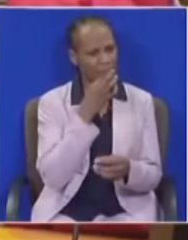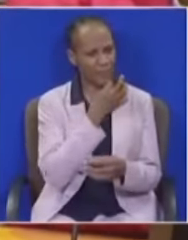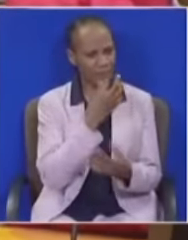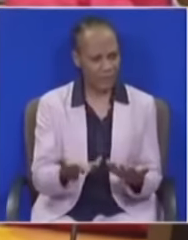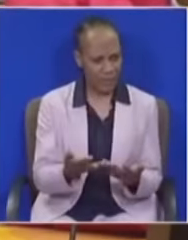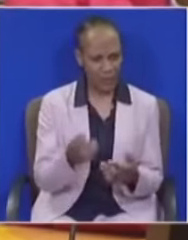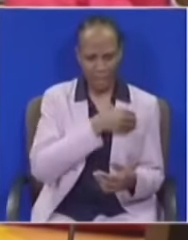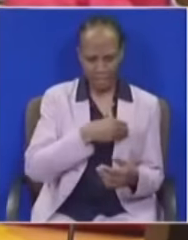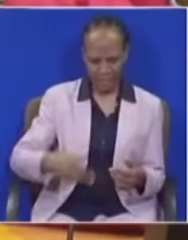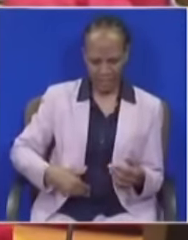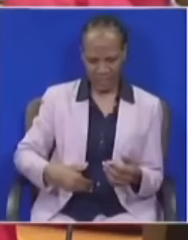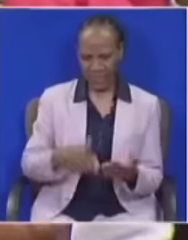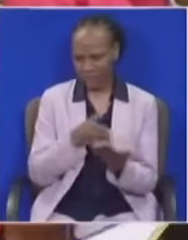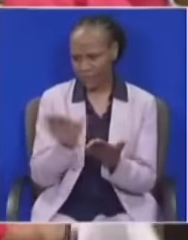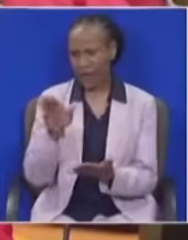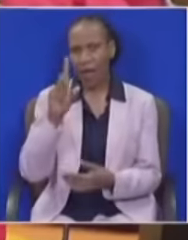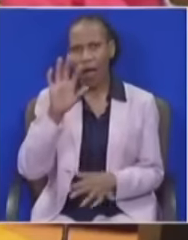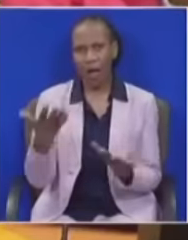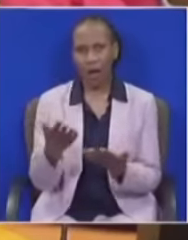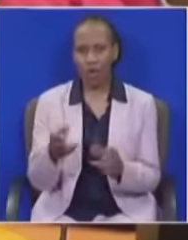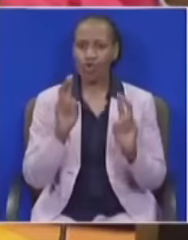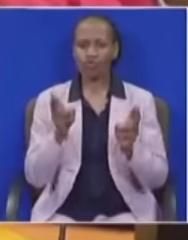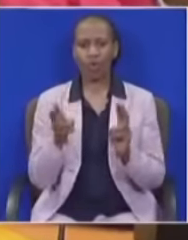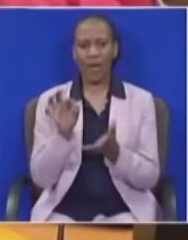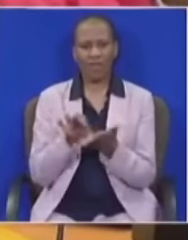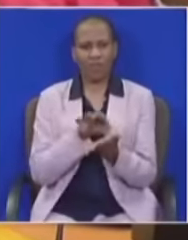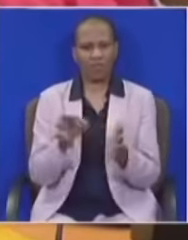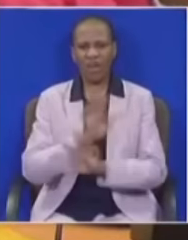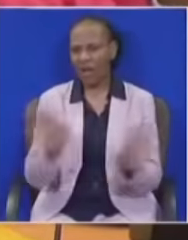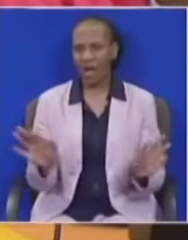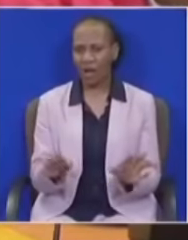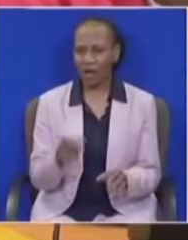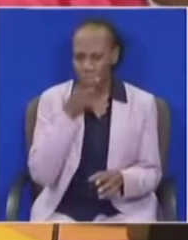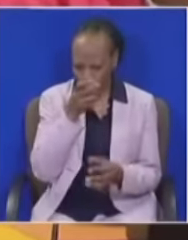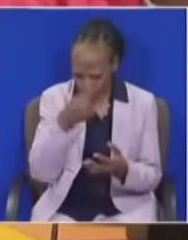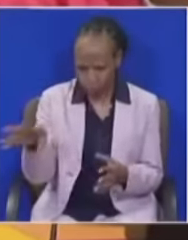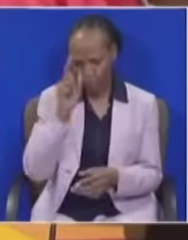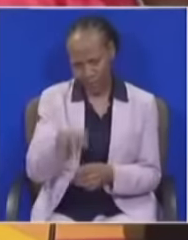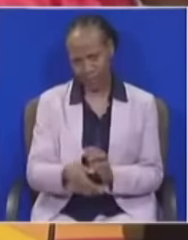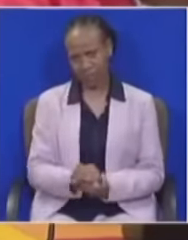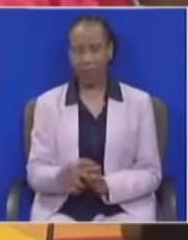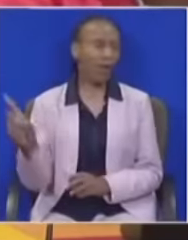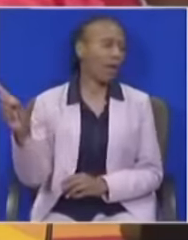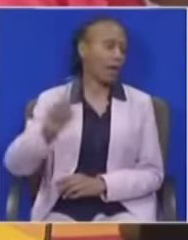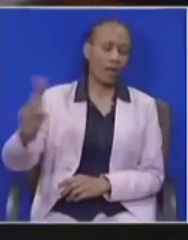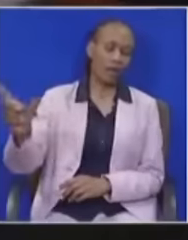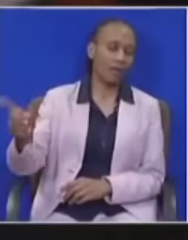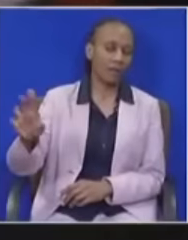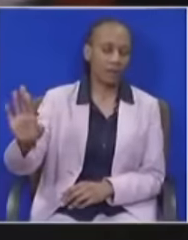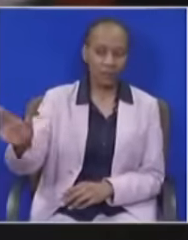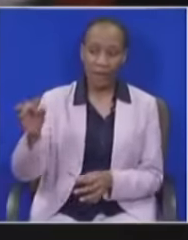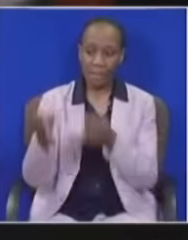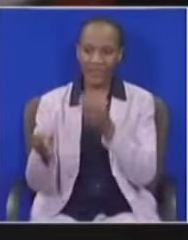president can only be removed by a general election. She must withdraw that statement. No, no, no, no, that's a political